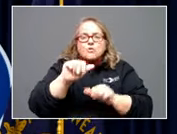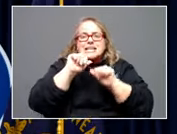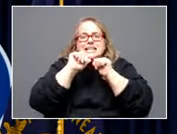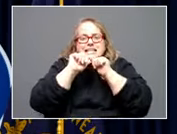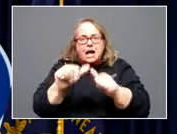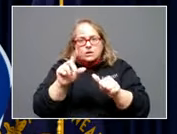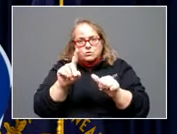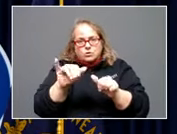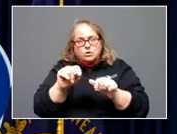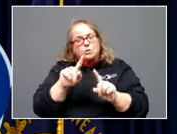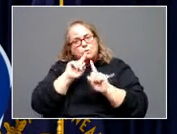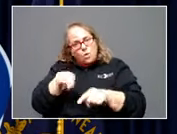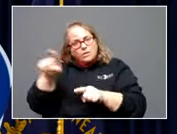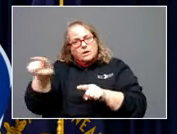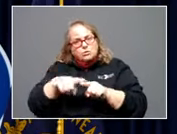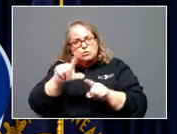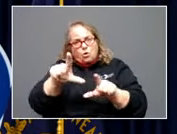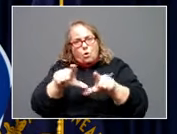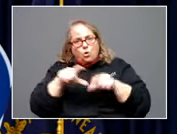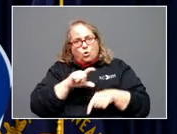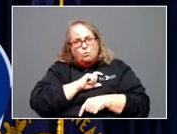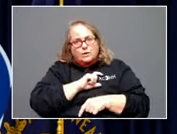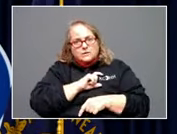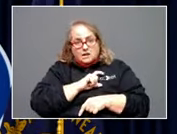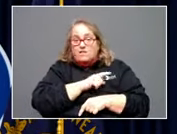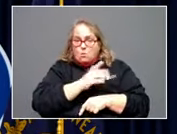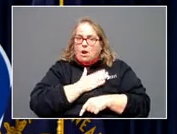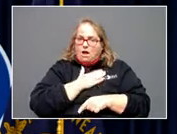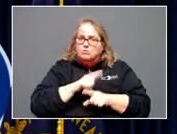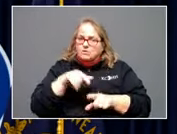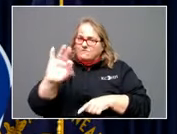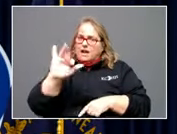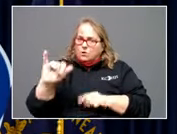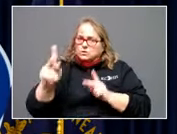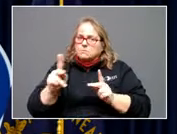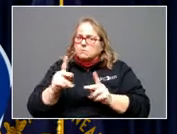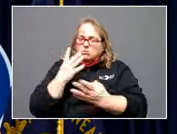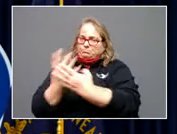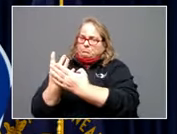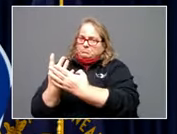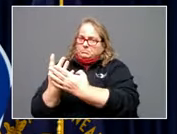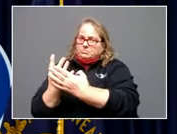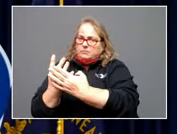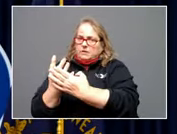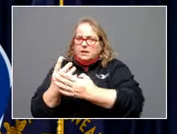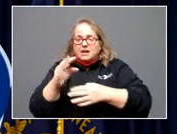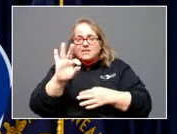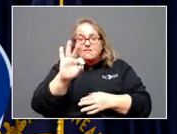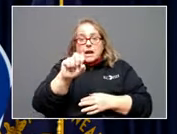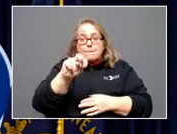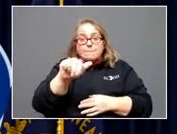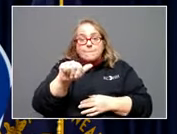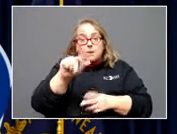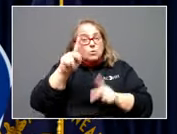local police. I know they would like to find them. FEMA representatives will never promise a disaster grant in return for